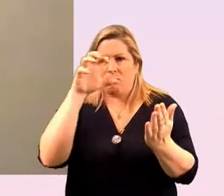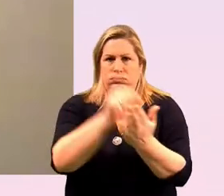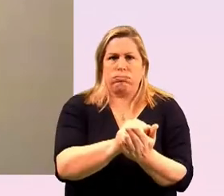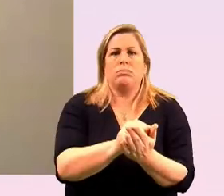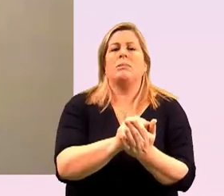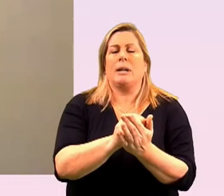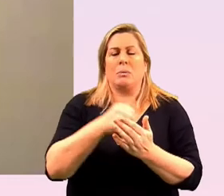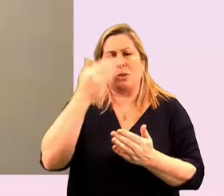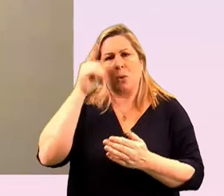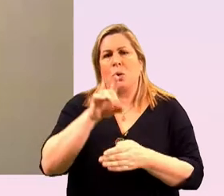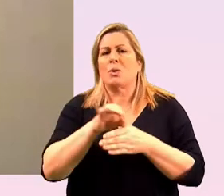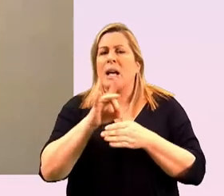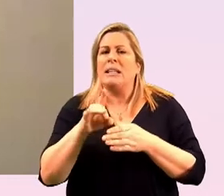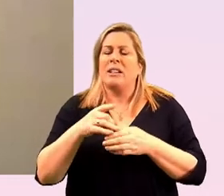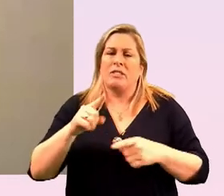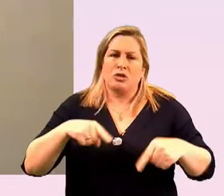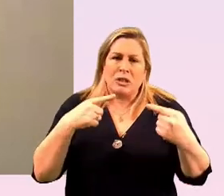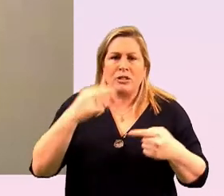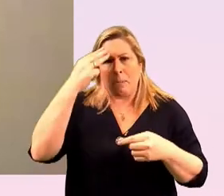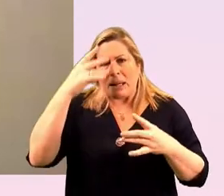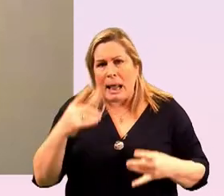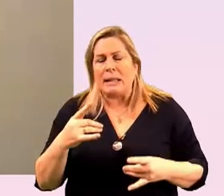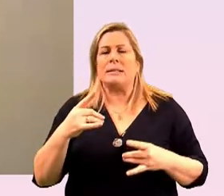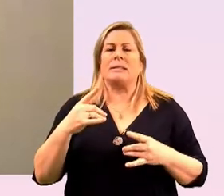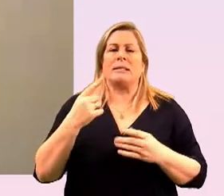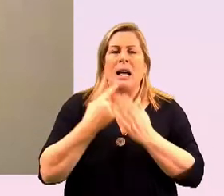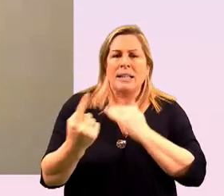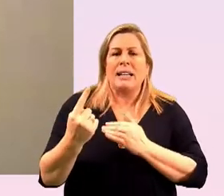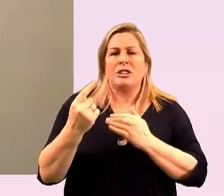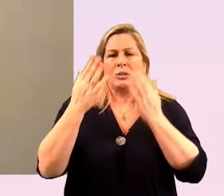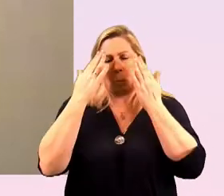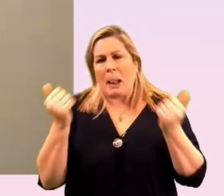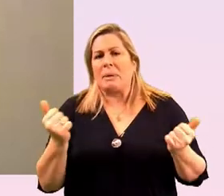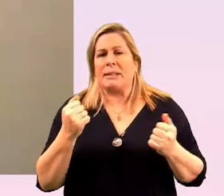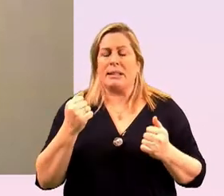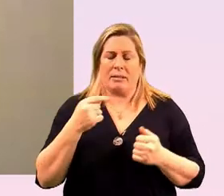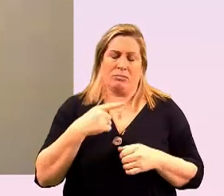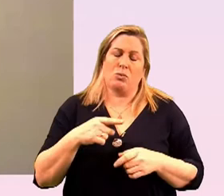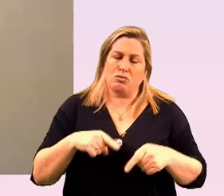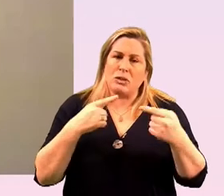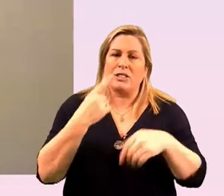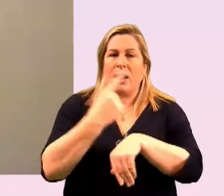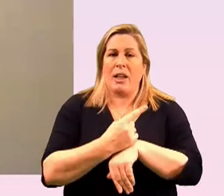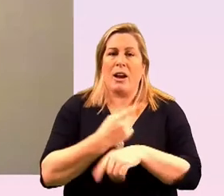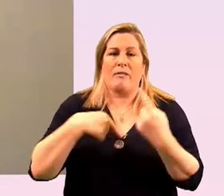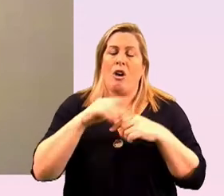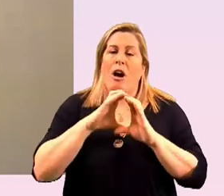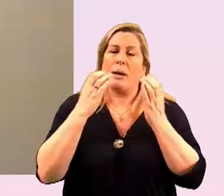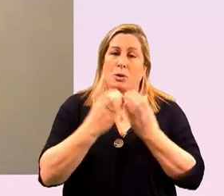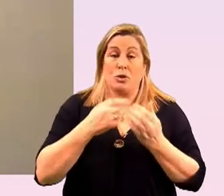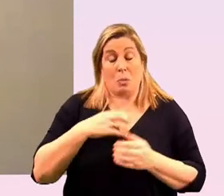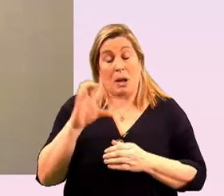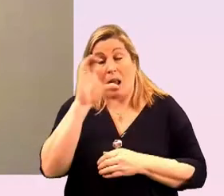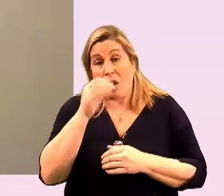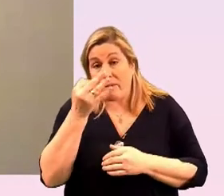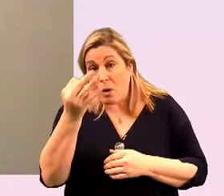challenges of mental health isolation well-being are there for our communities so we look forward and we